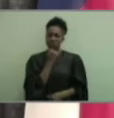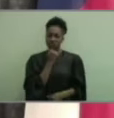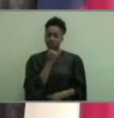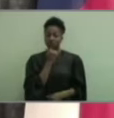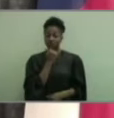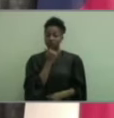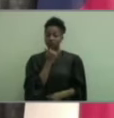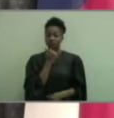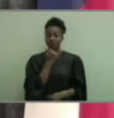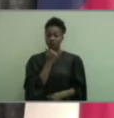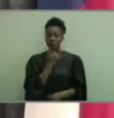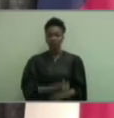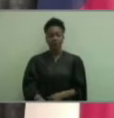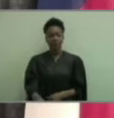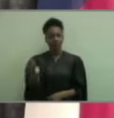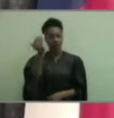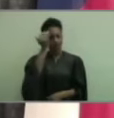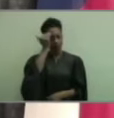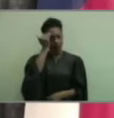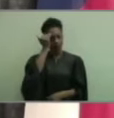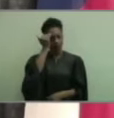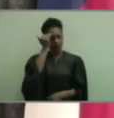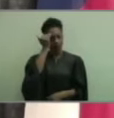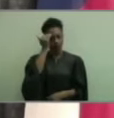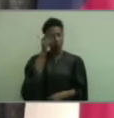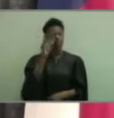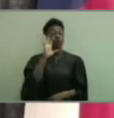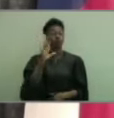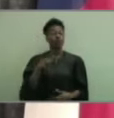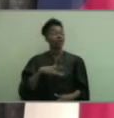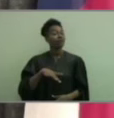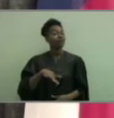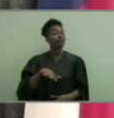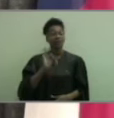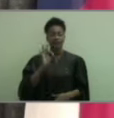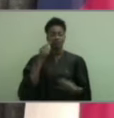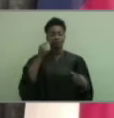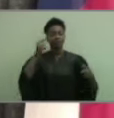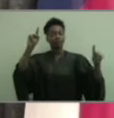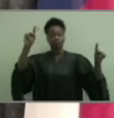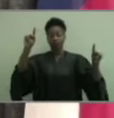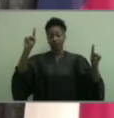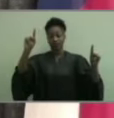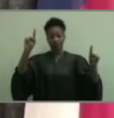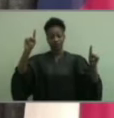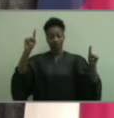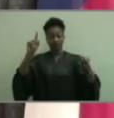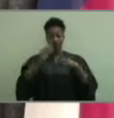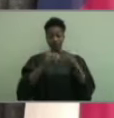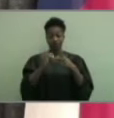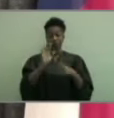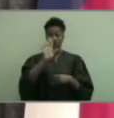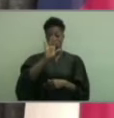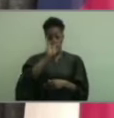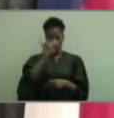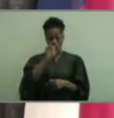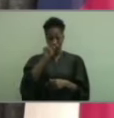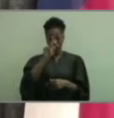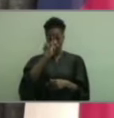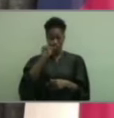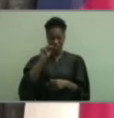I just know that you will find success. After all, you are the Jenkins Warriors.